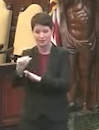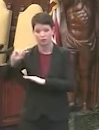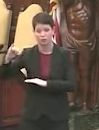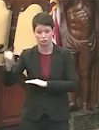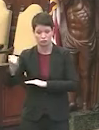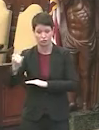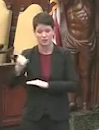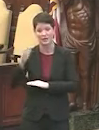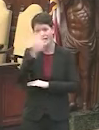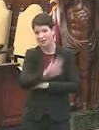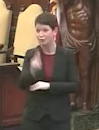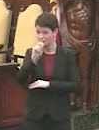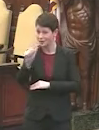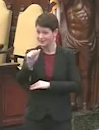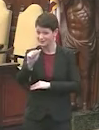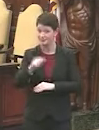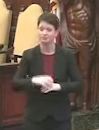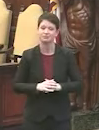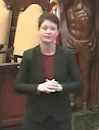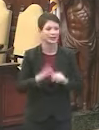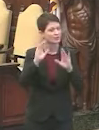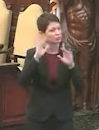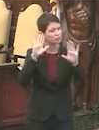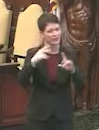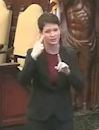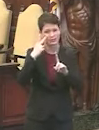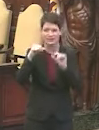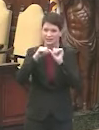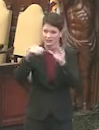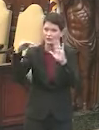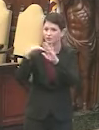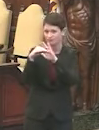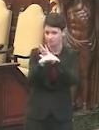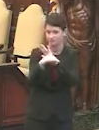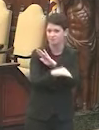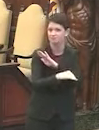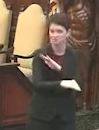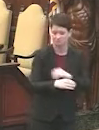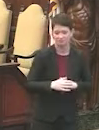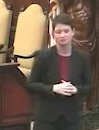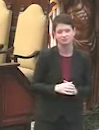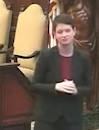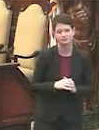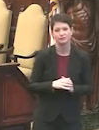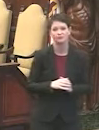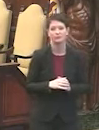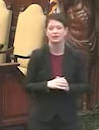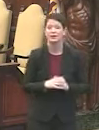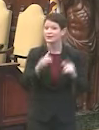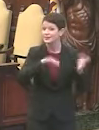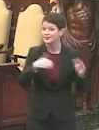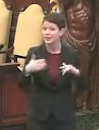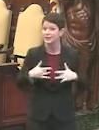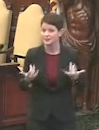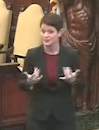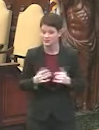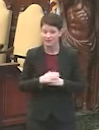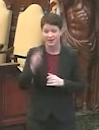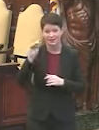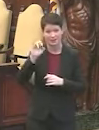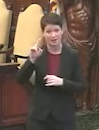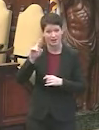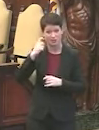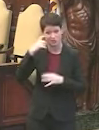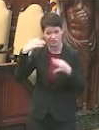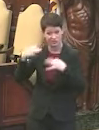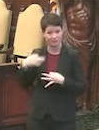Jersey and the United States as a whole. It's really good to see this continued downward trend. Now, where are we with deaths? As the mayor said,